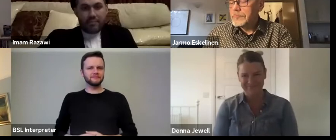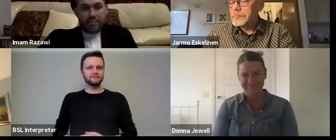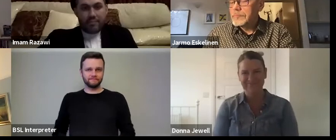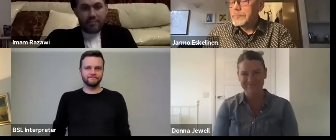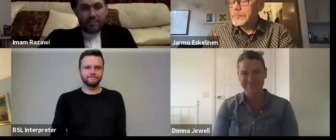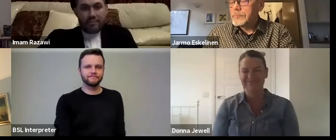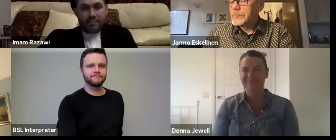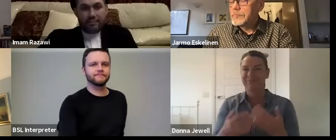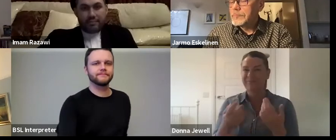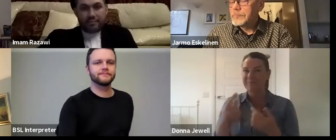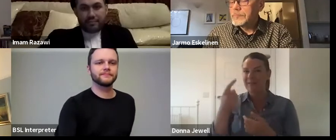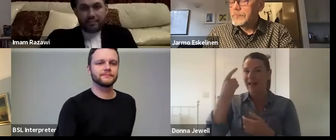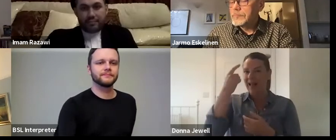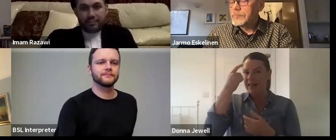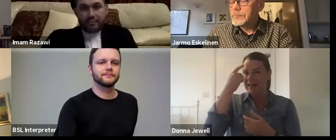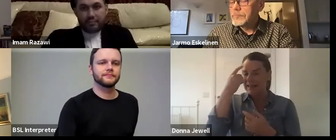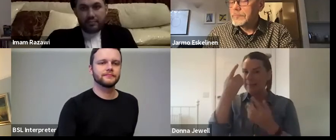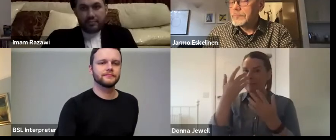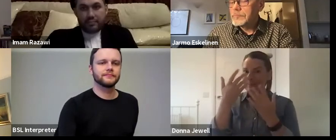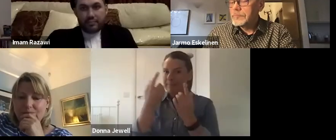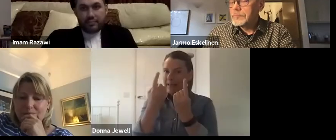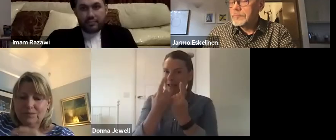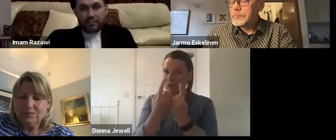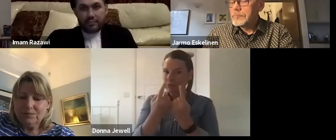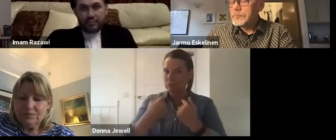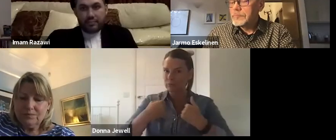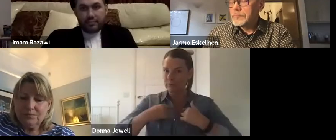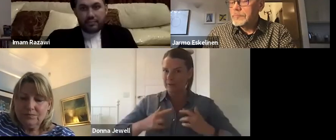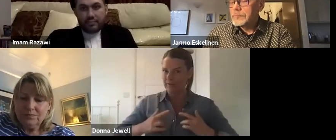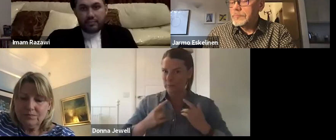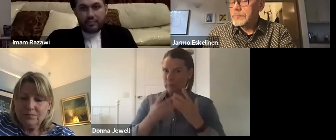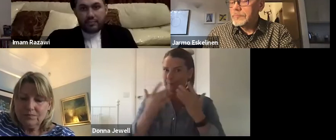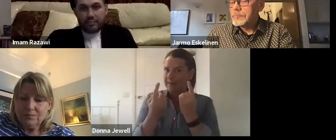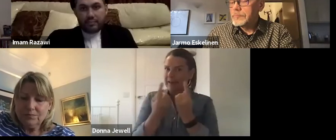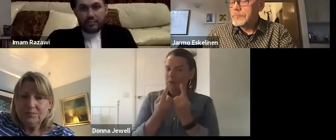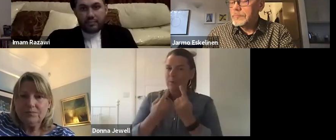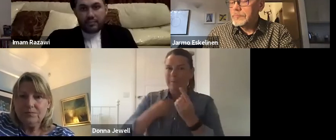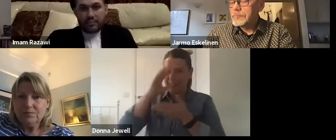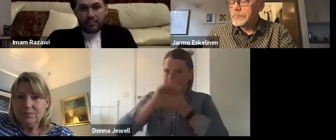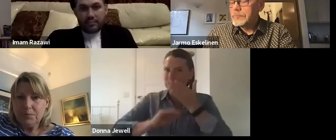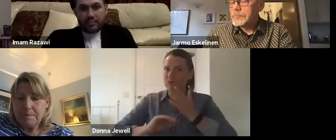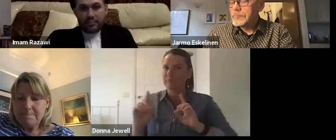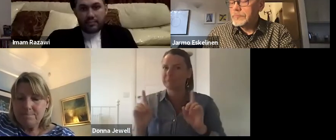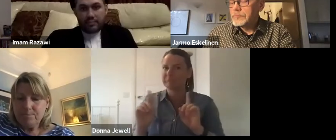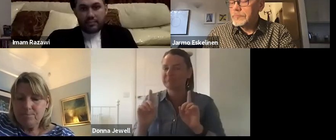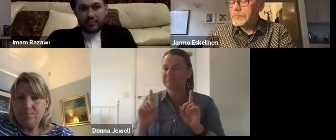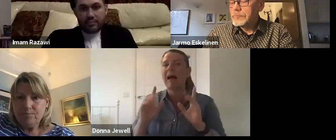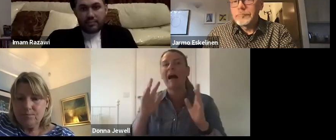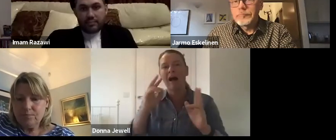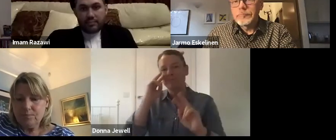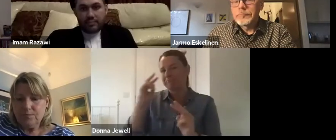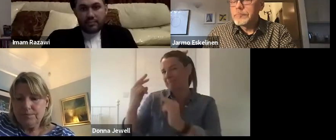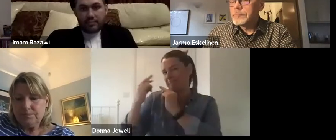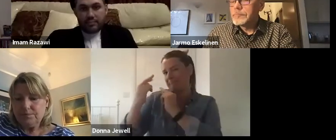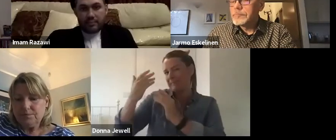the issue for me, Janet, I suppose, from experience, mean, the issue of reflecting on history and so